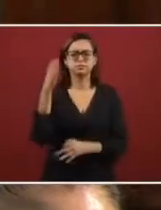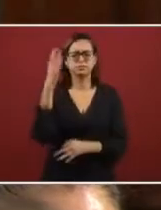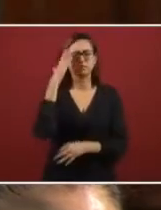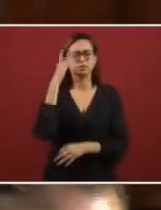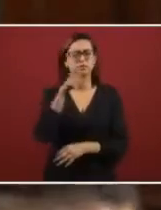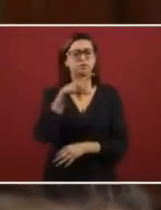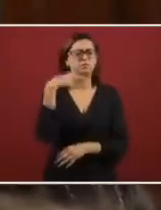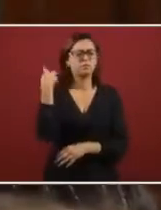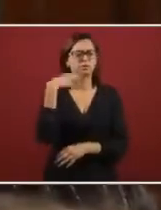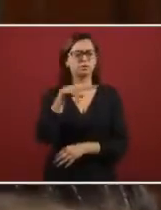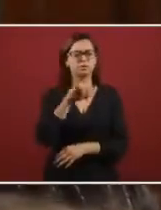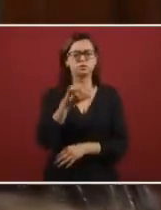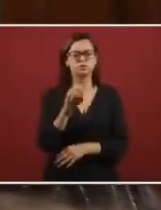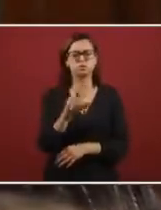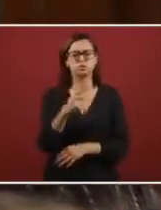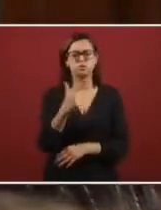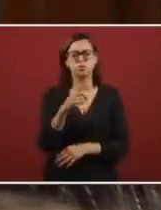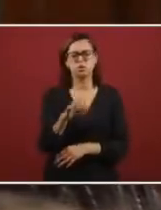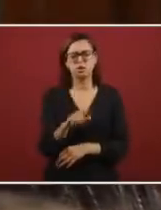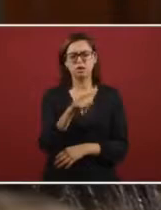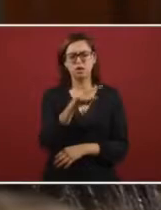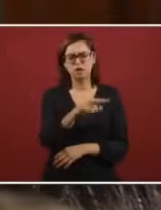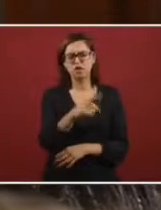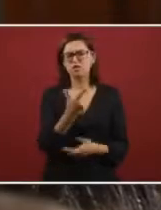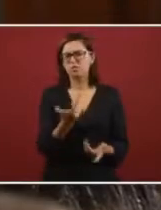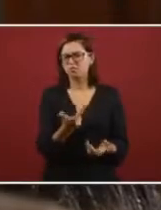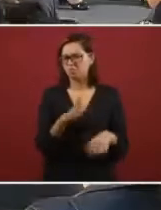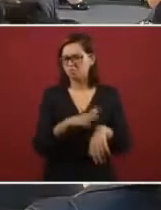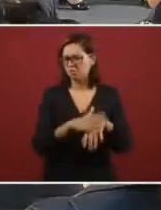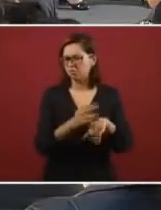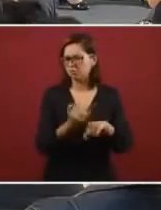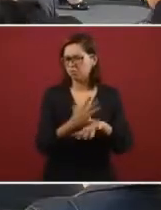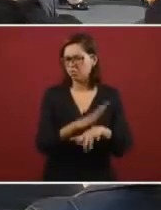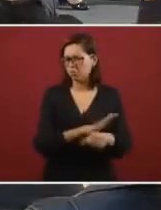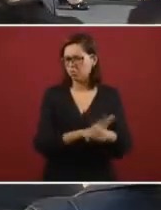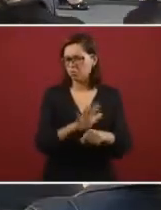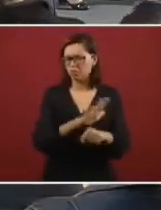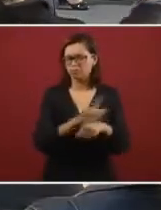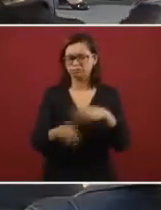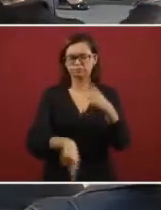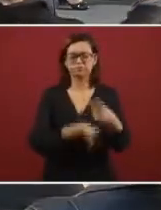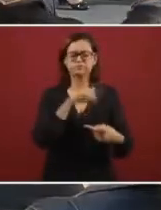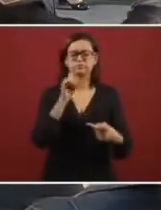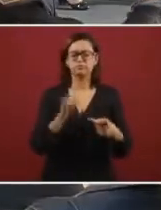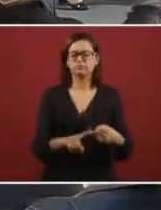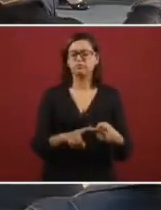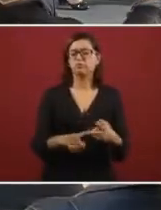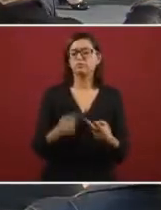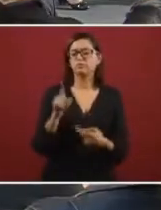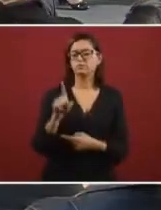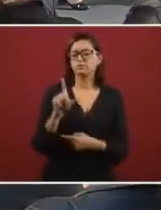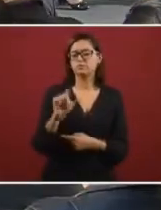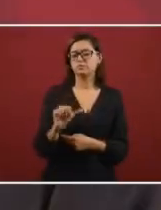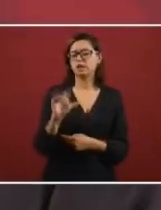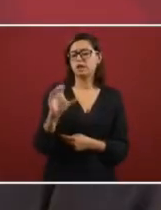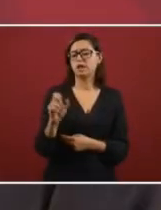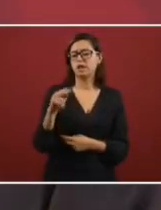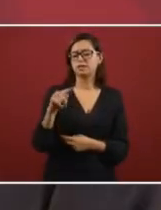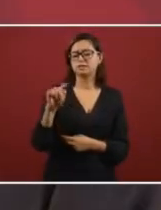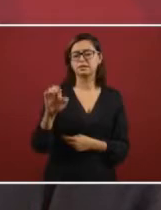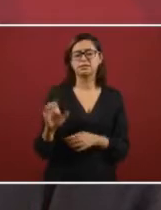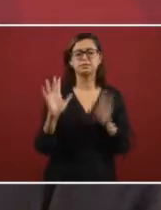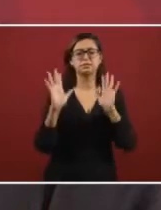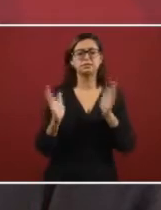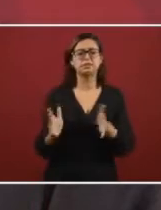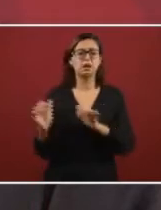Jorge Winkler? And what call would you make to the coordinator that is already